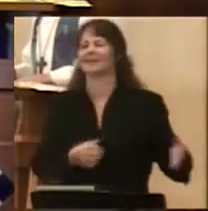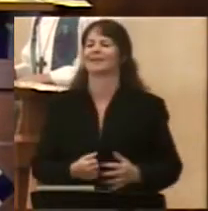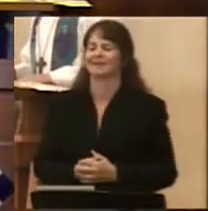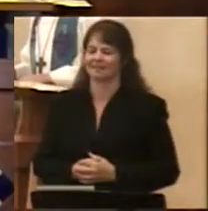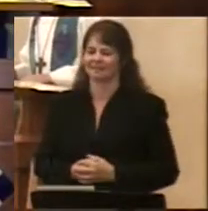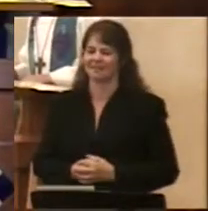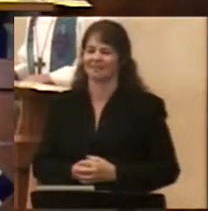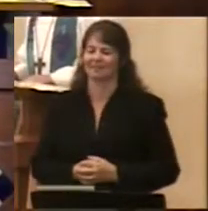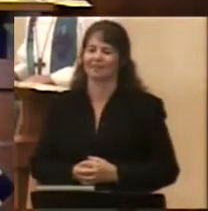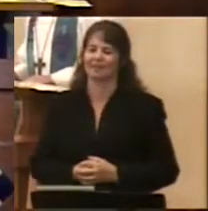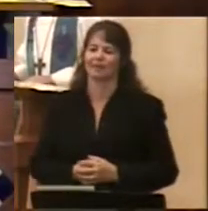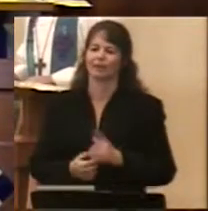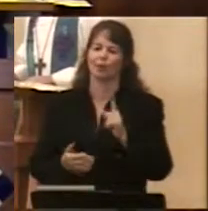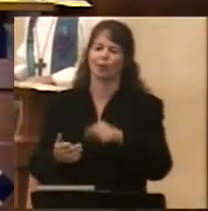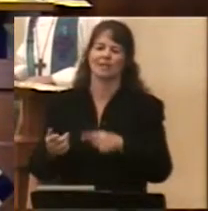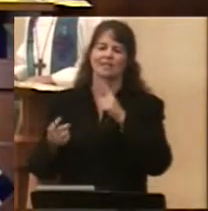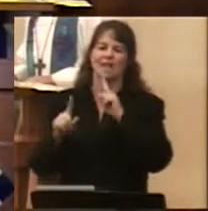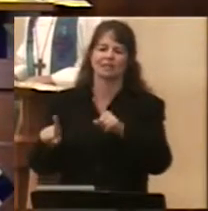So what is the answer?